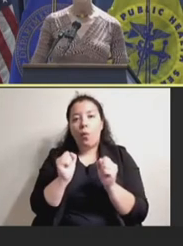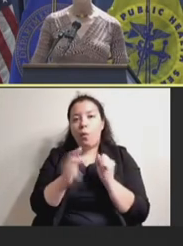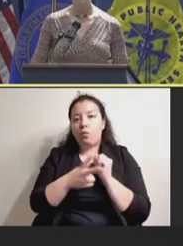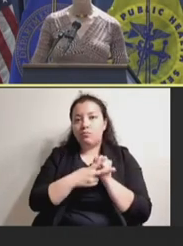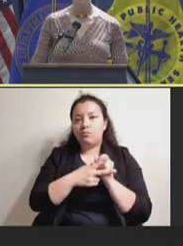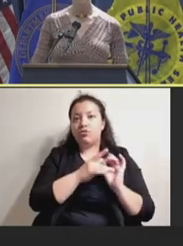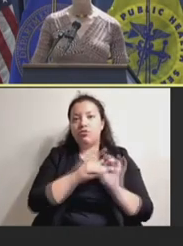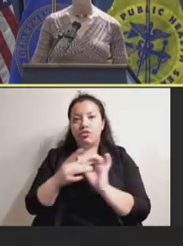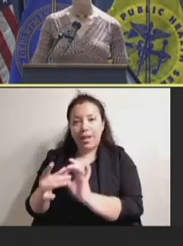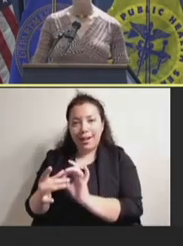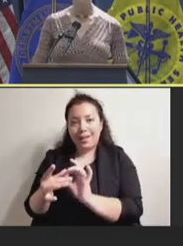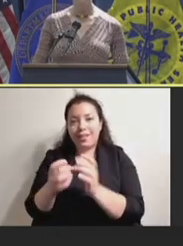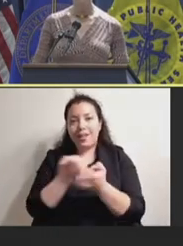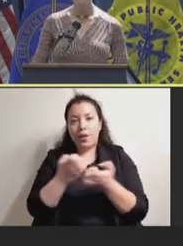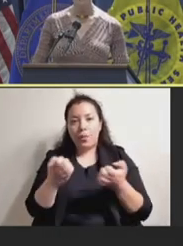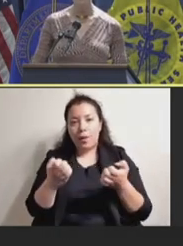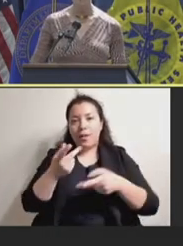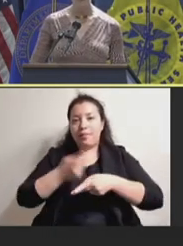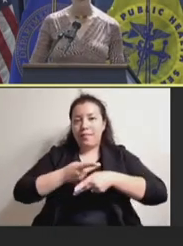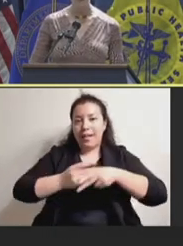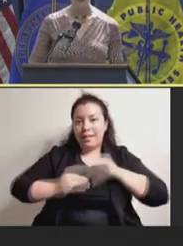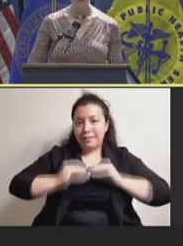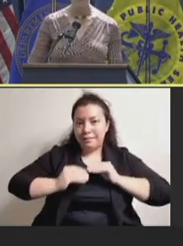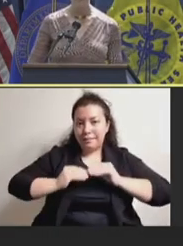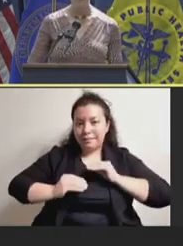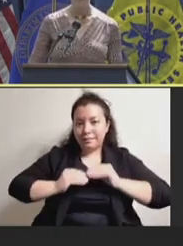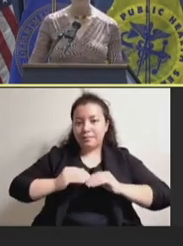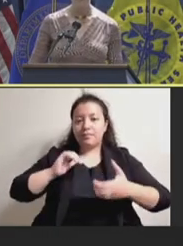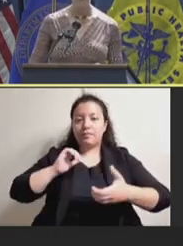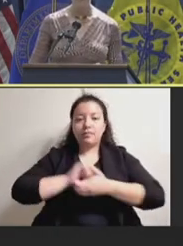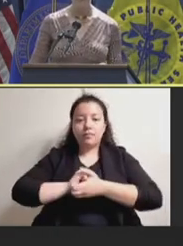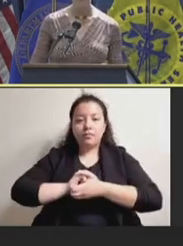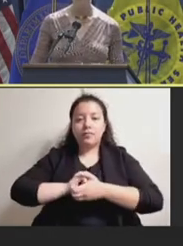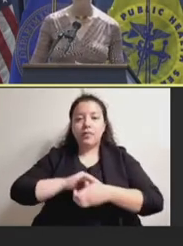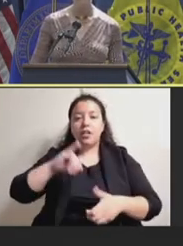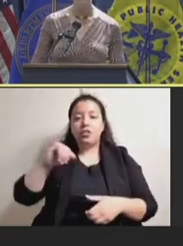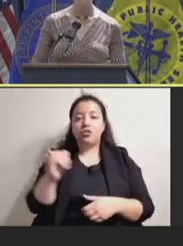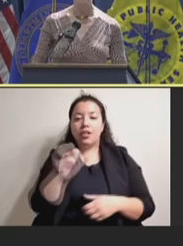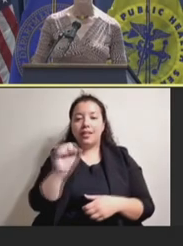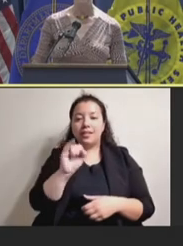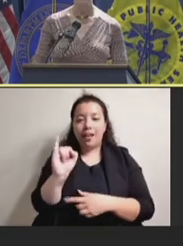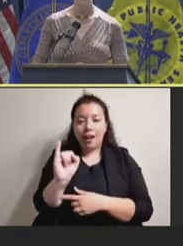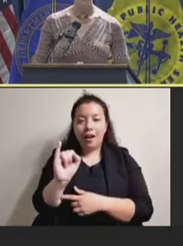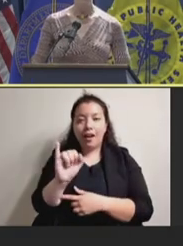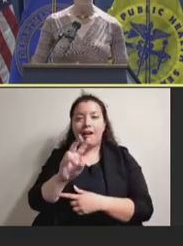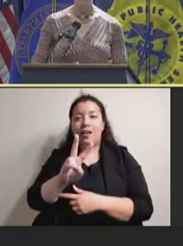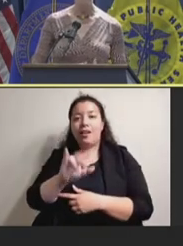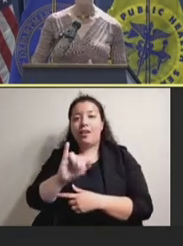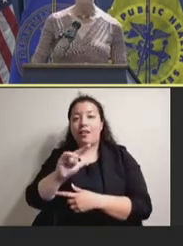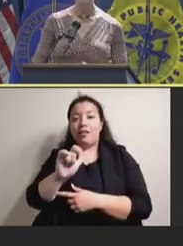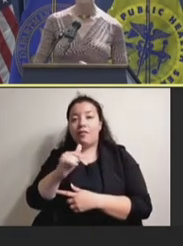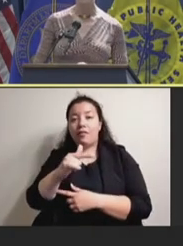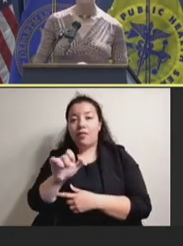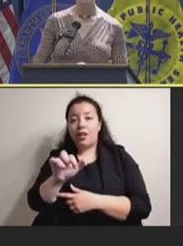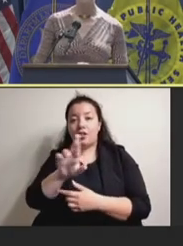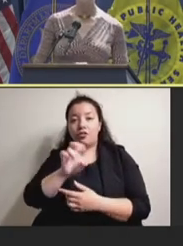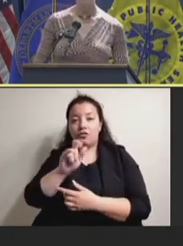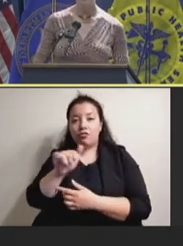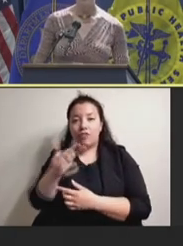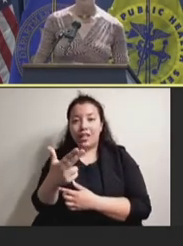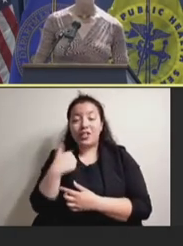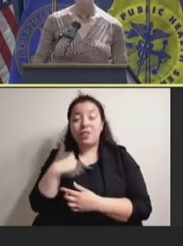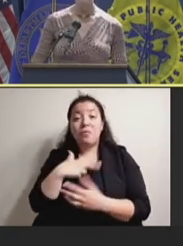Along with colleagues from JSI and Village Reach, we have an initiative to make maintenance sexy.